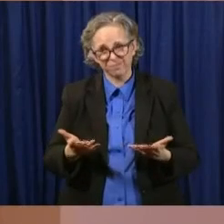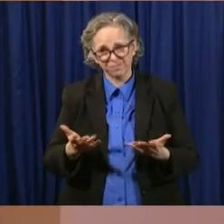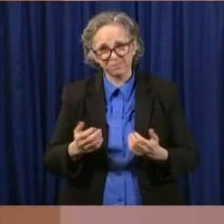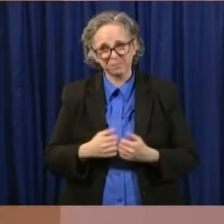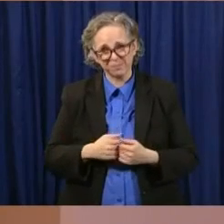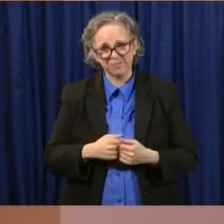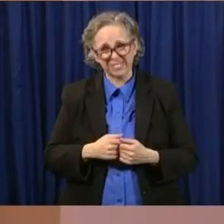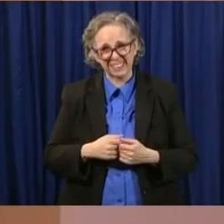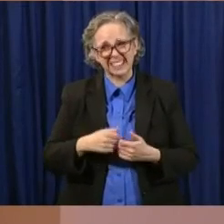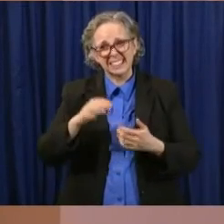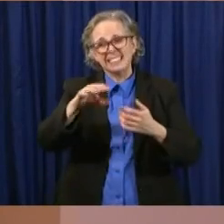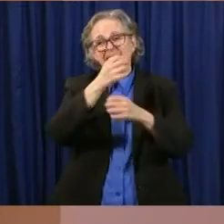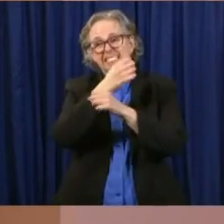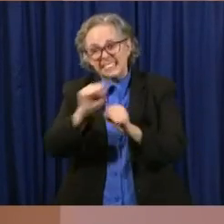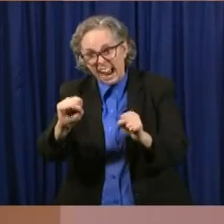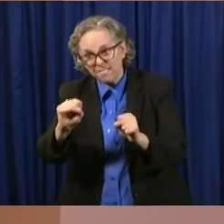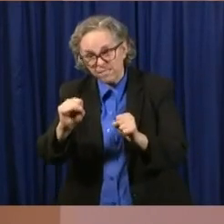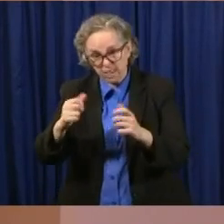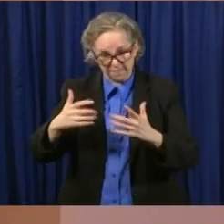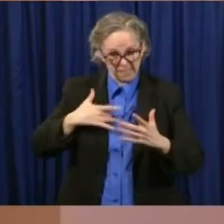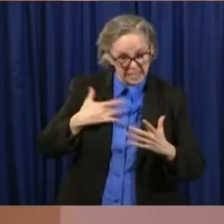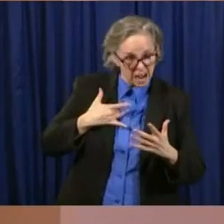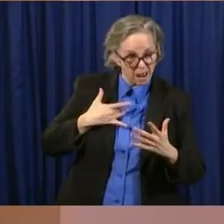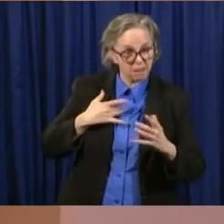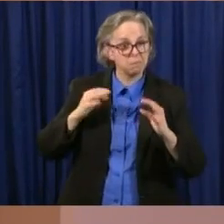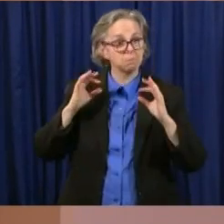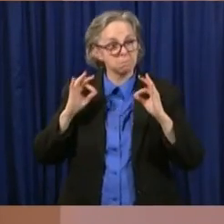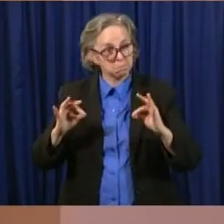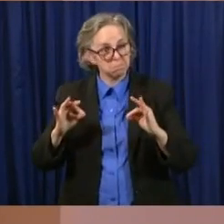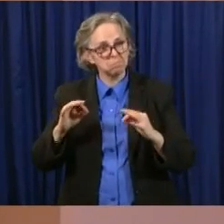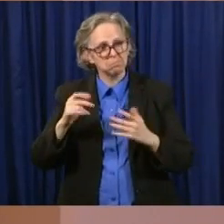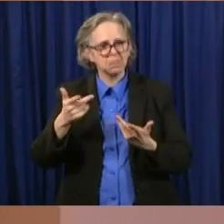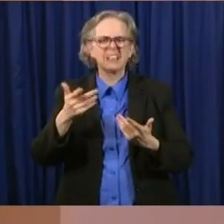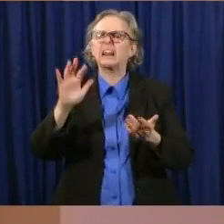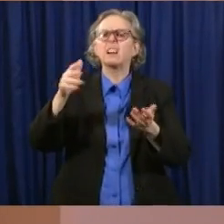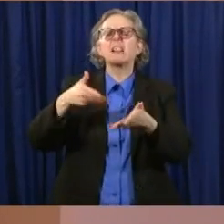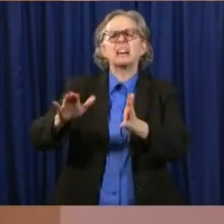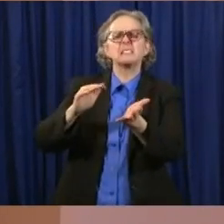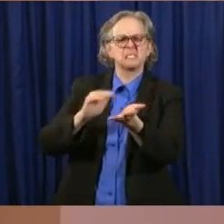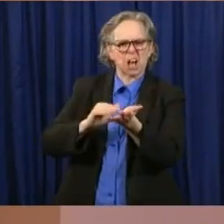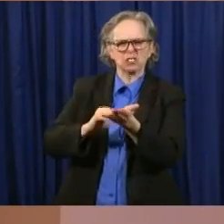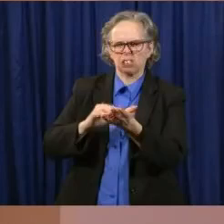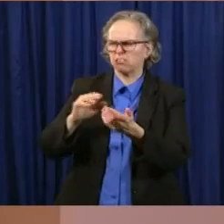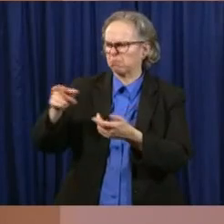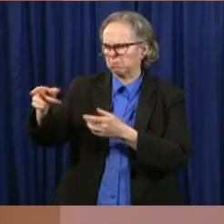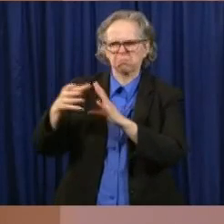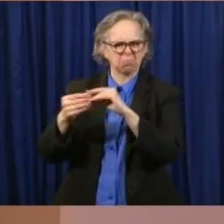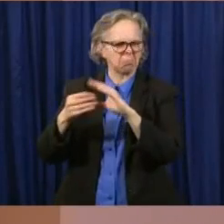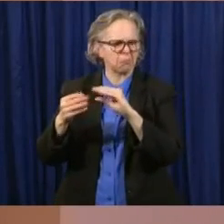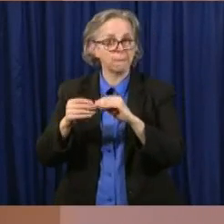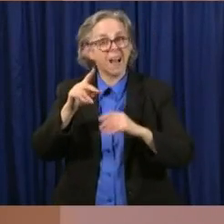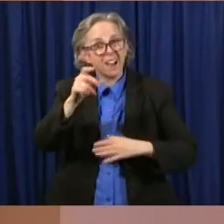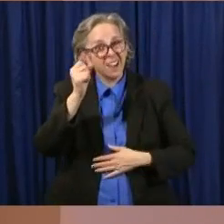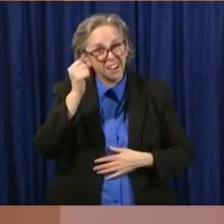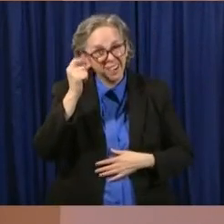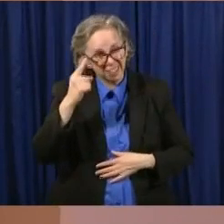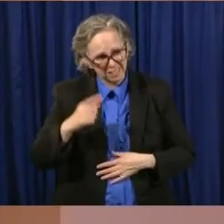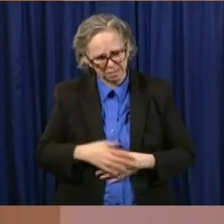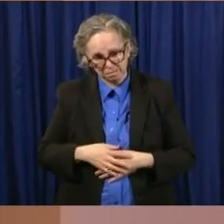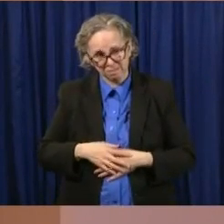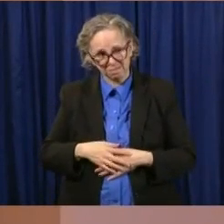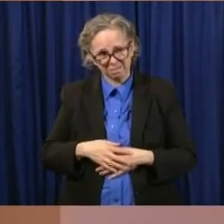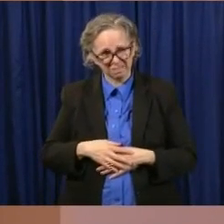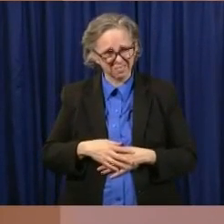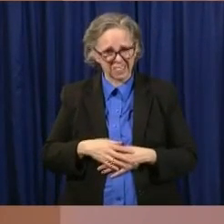Acton. But, but I will, I will say that what we're trying to build is a worker fit environment, not just for